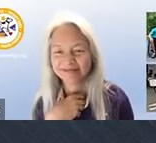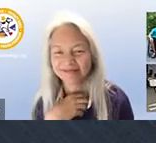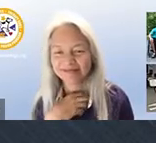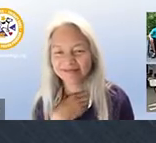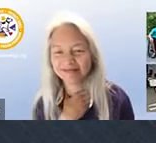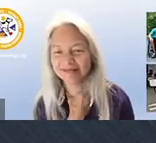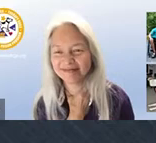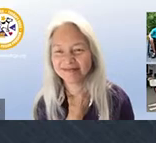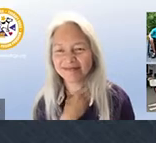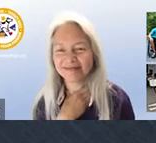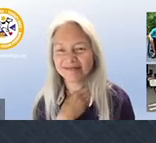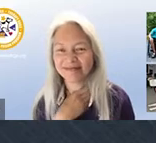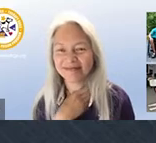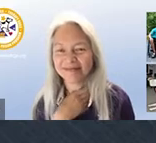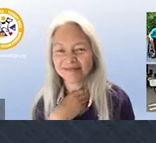just really sweet